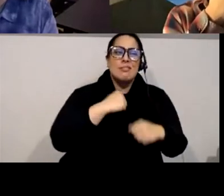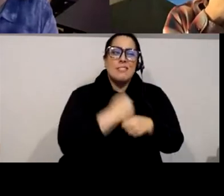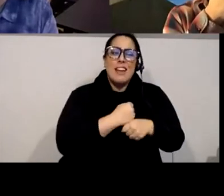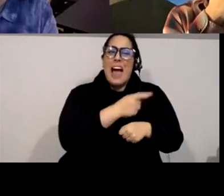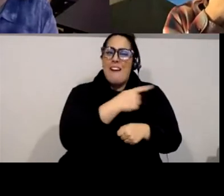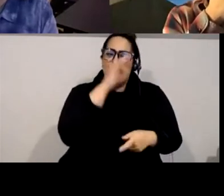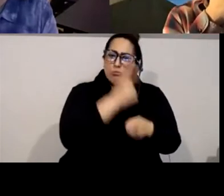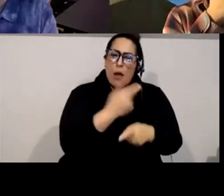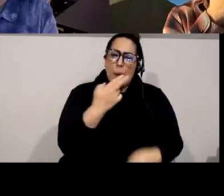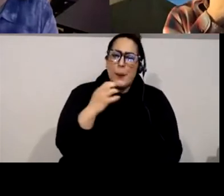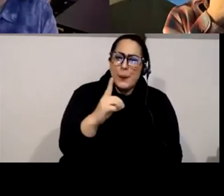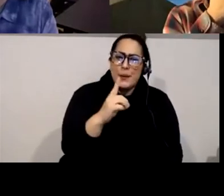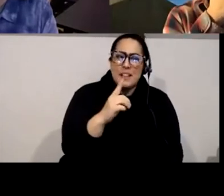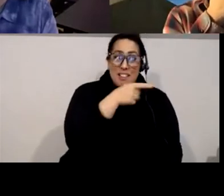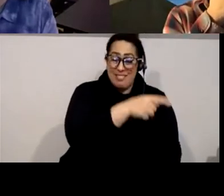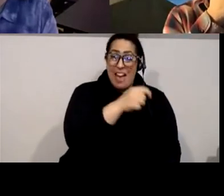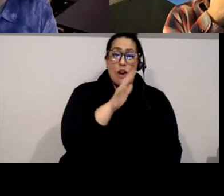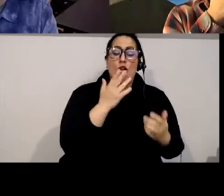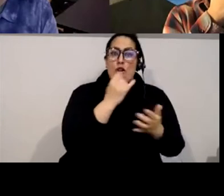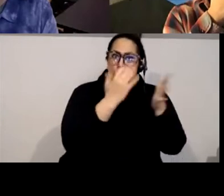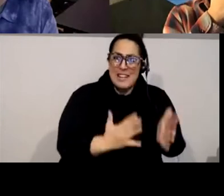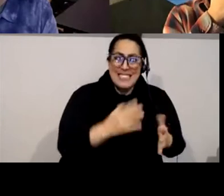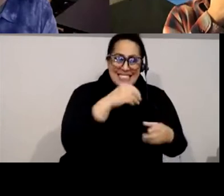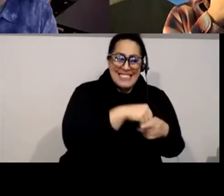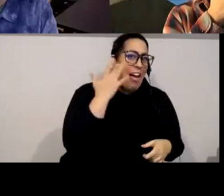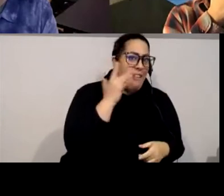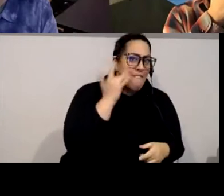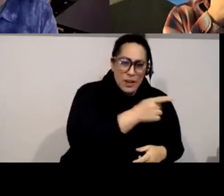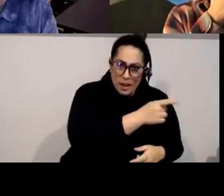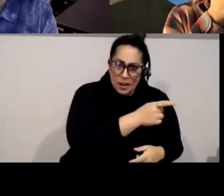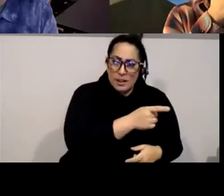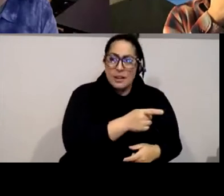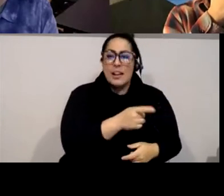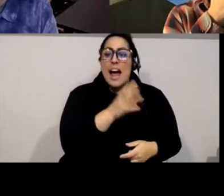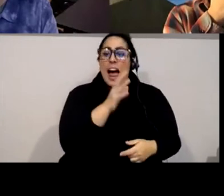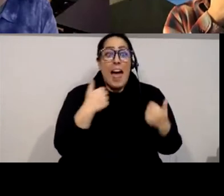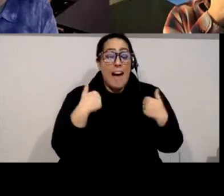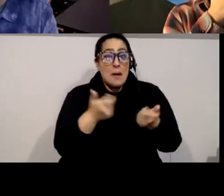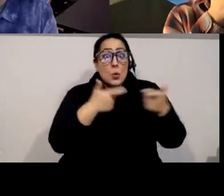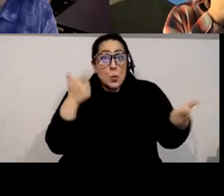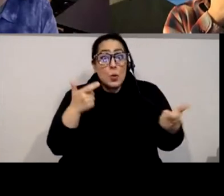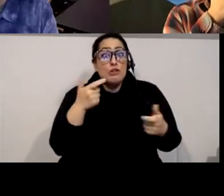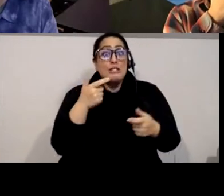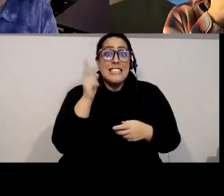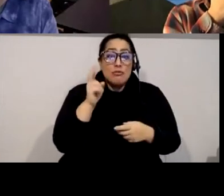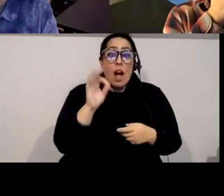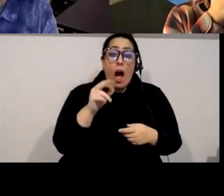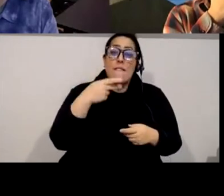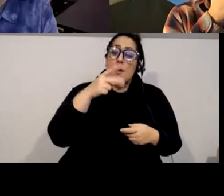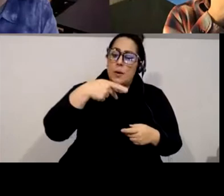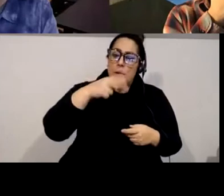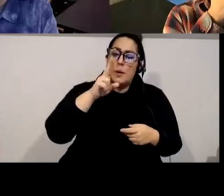Dosanj he's obviously in Cali um and there is a larger history of Punjabis and farming in California